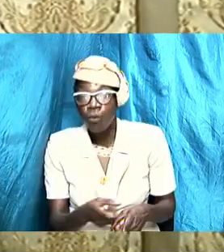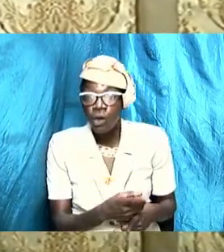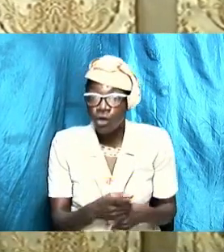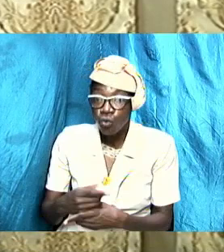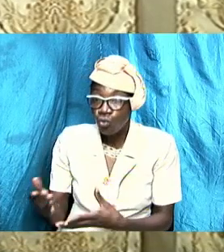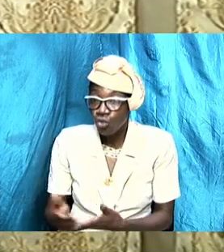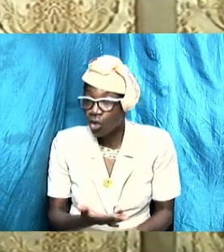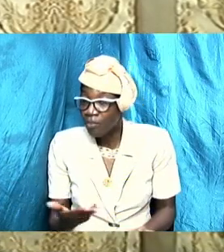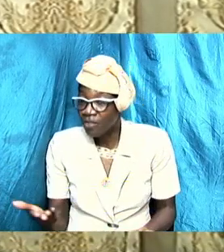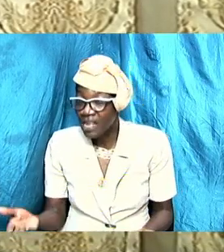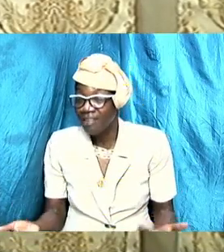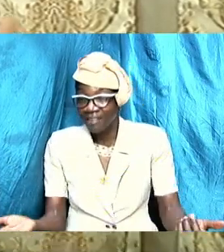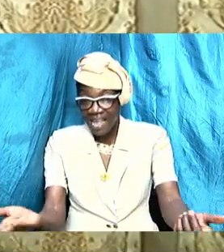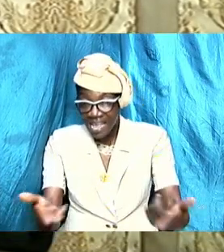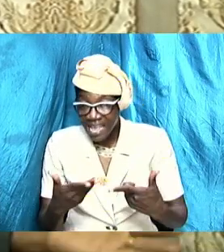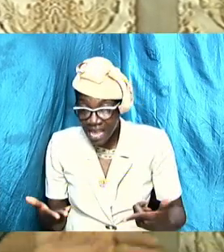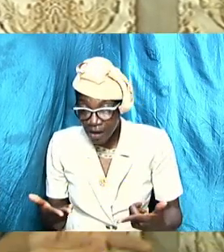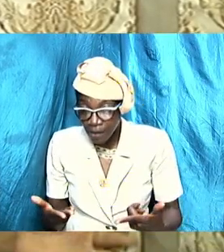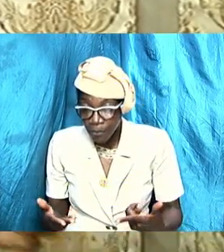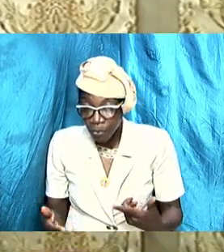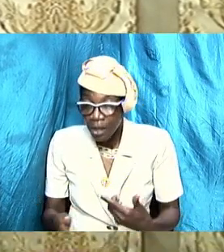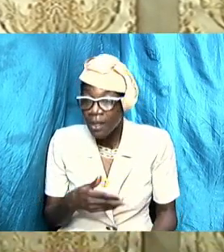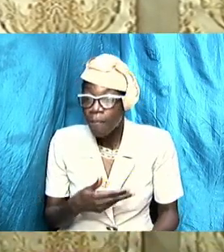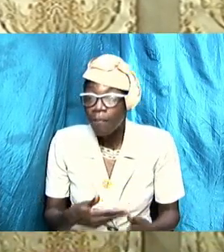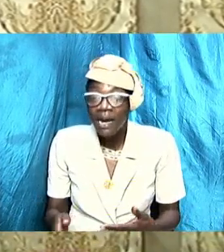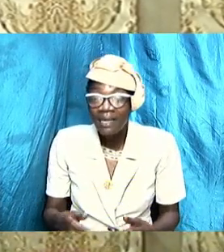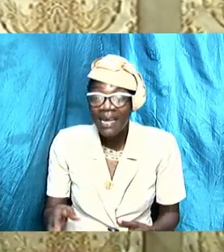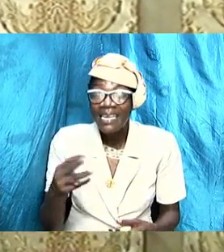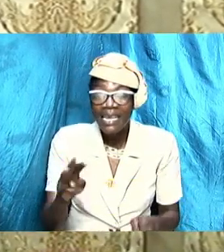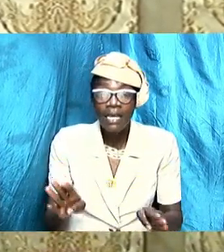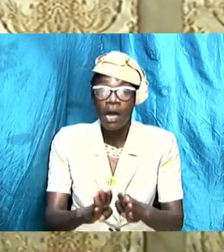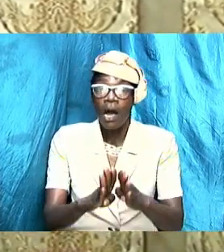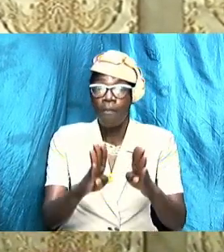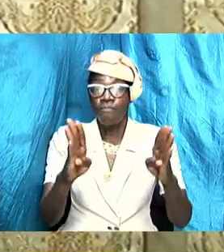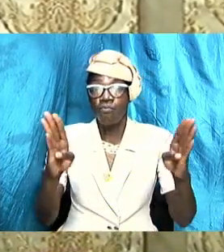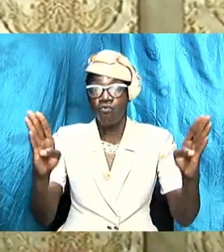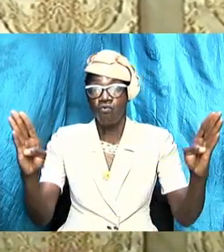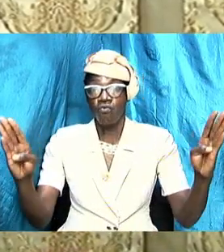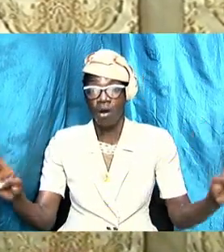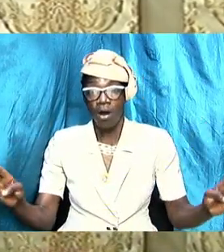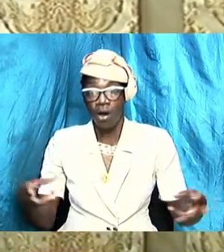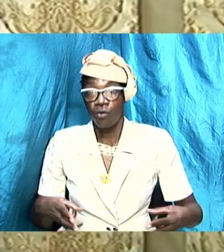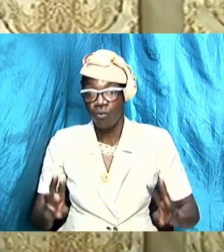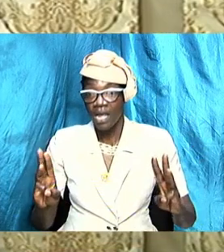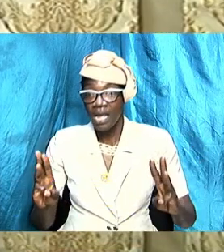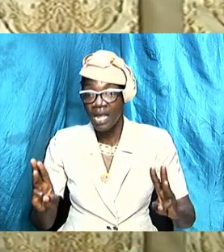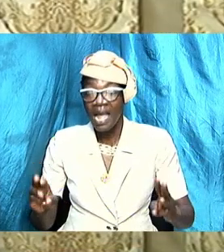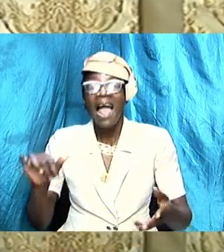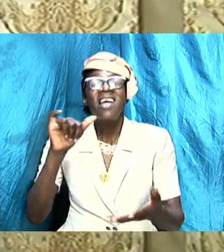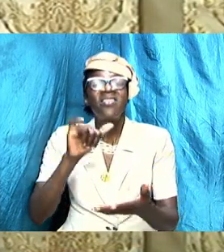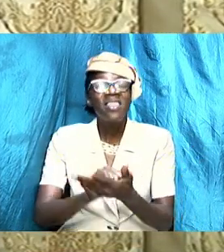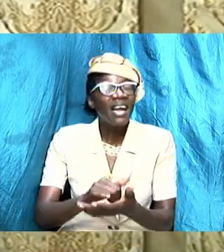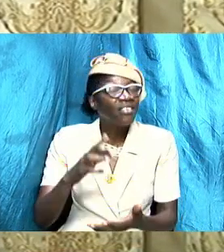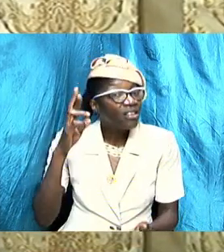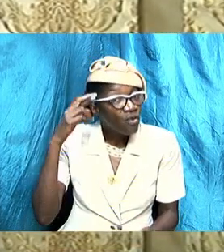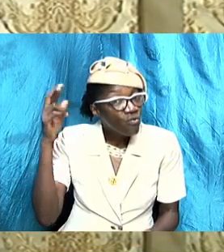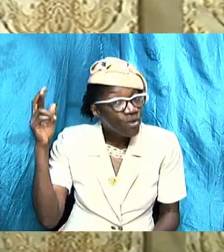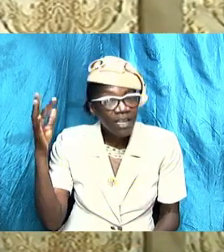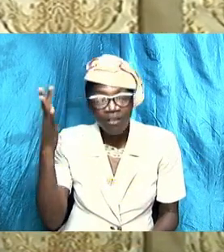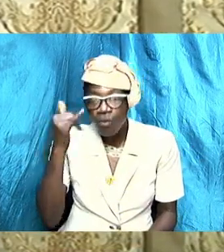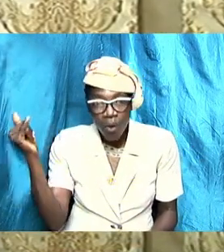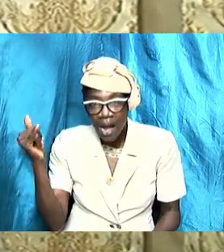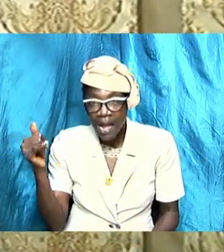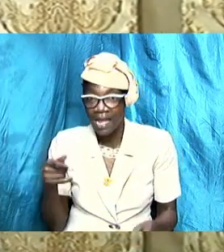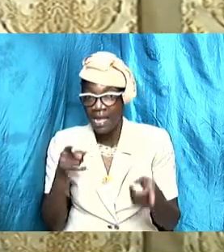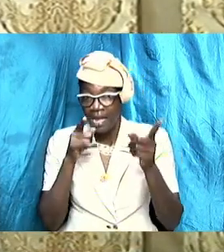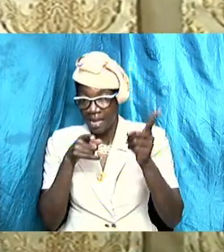requires a broad approach as we are doing now and hence the reason why we have delved into it in the depths that